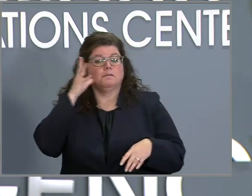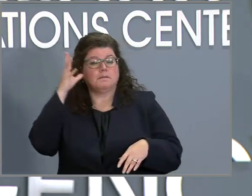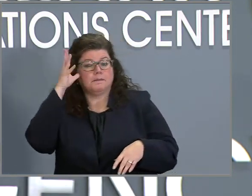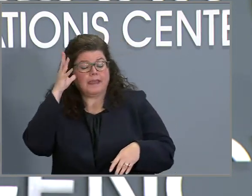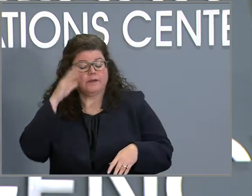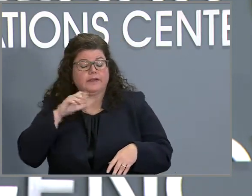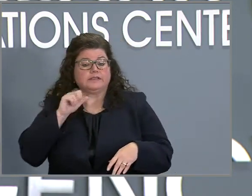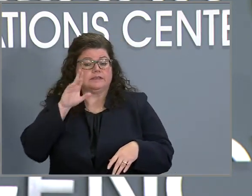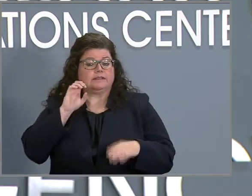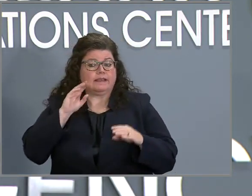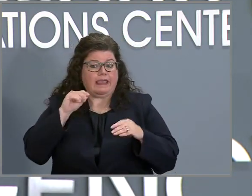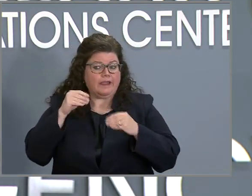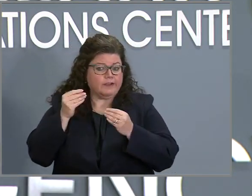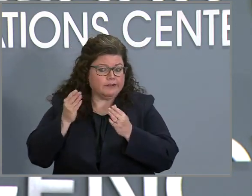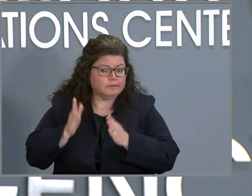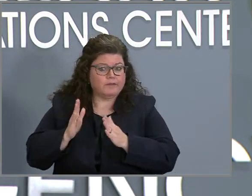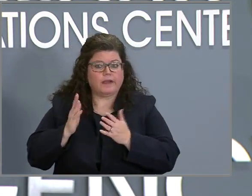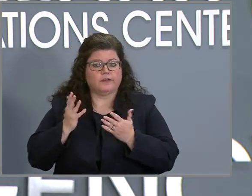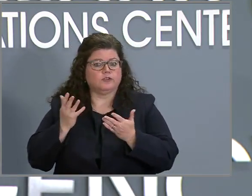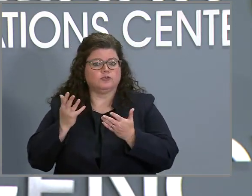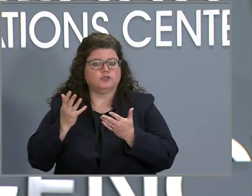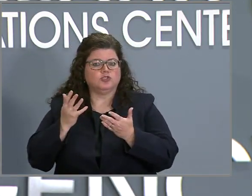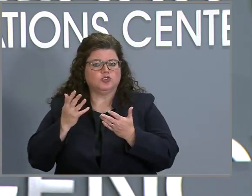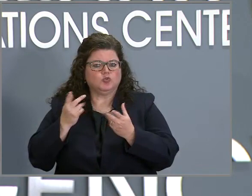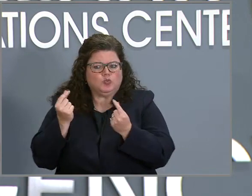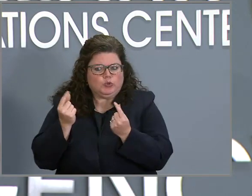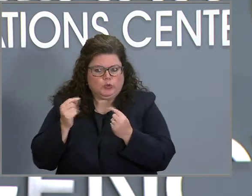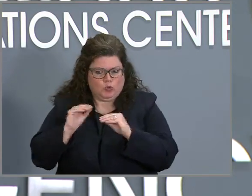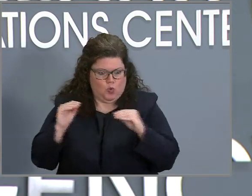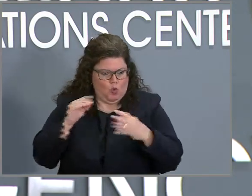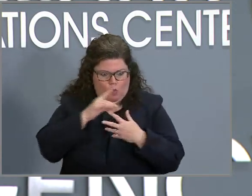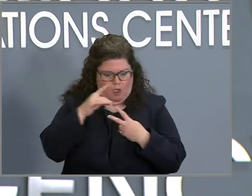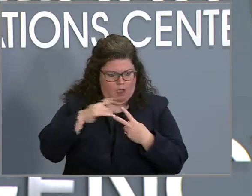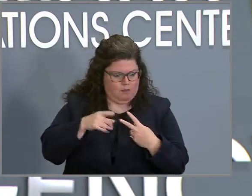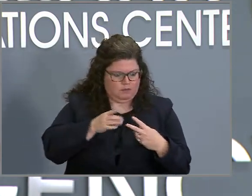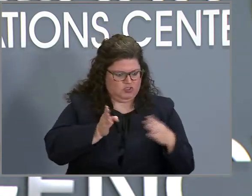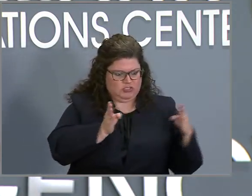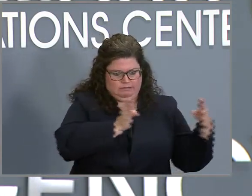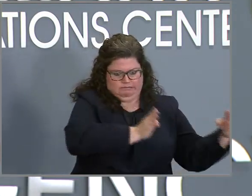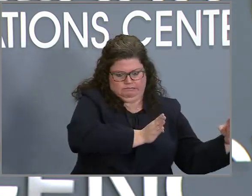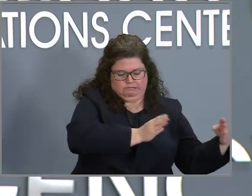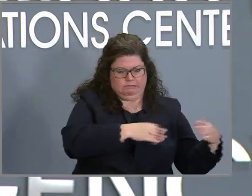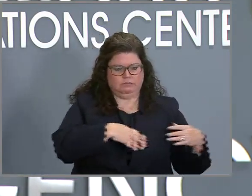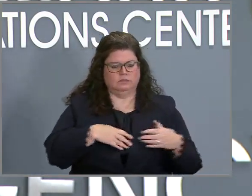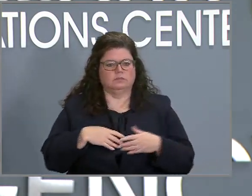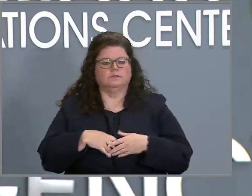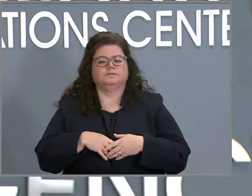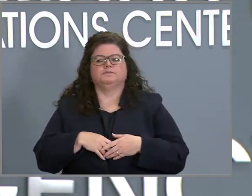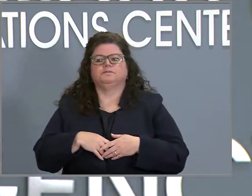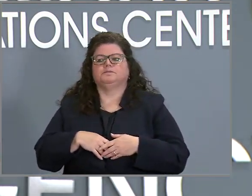know as far as what they can do since they don't, they don't have any options right now. They have Dr. Consagra take this.